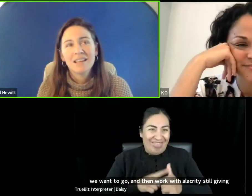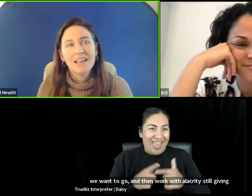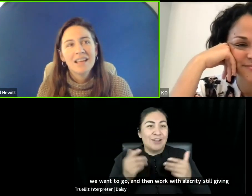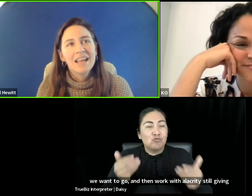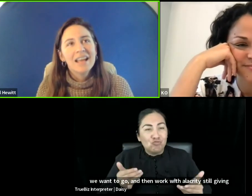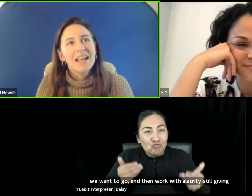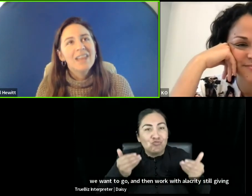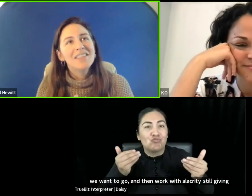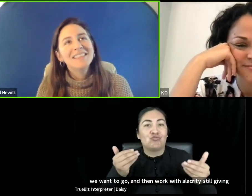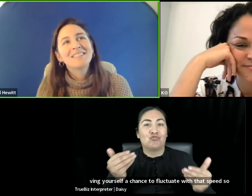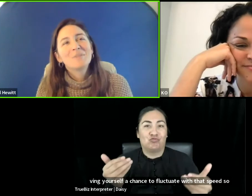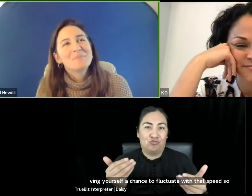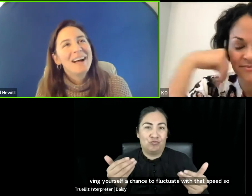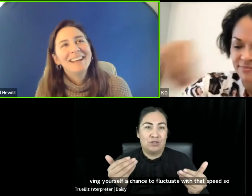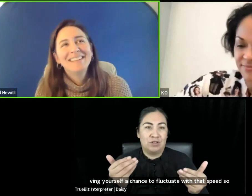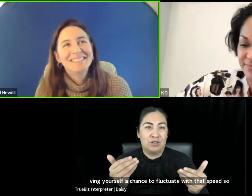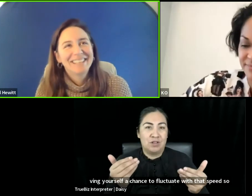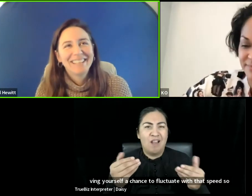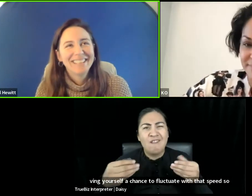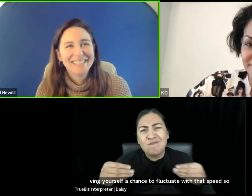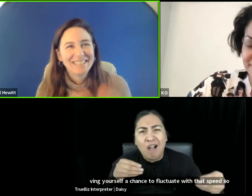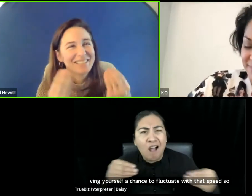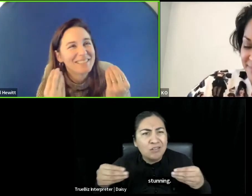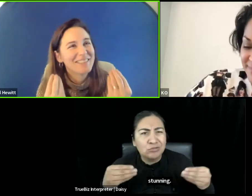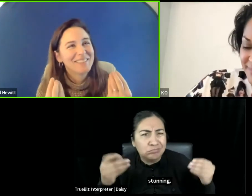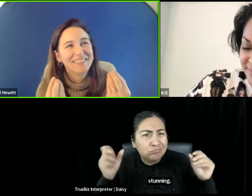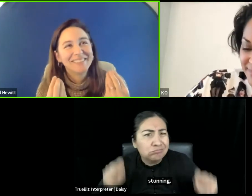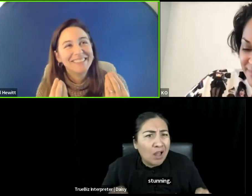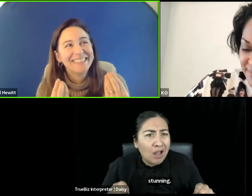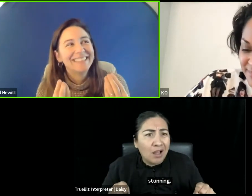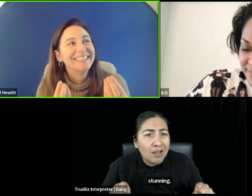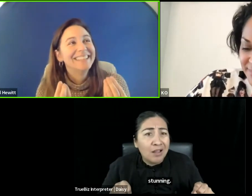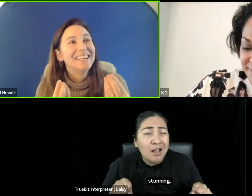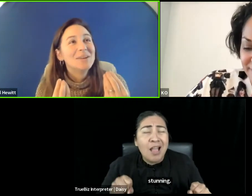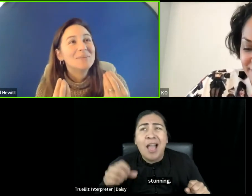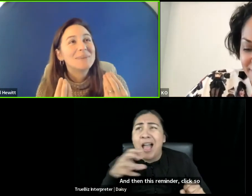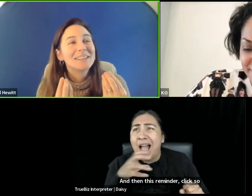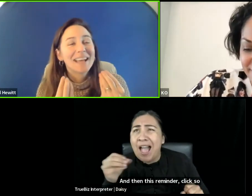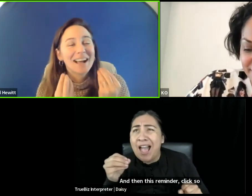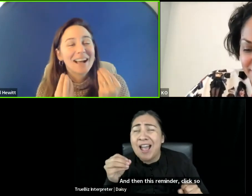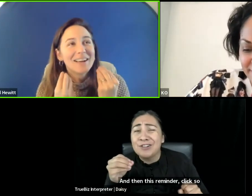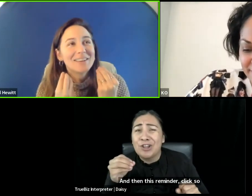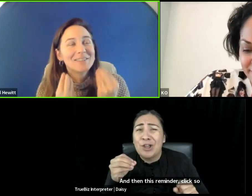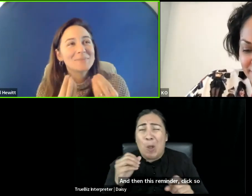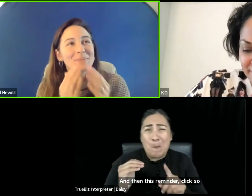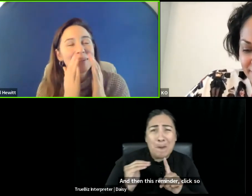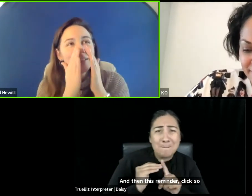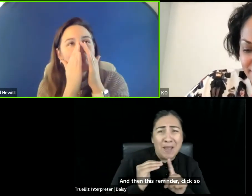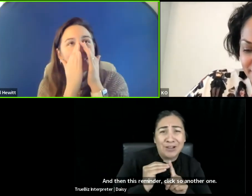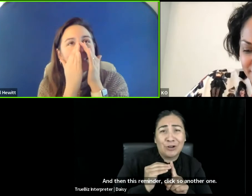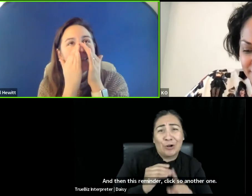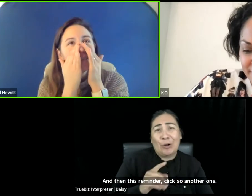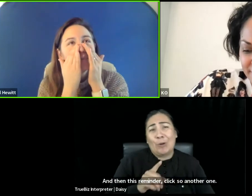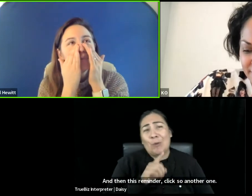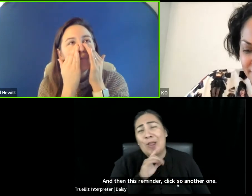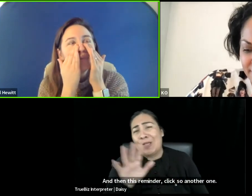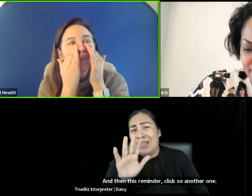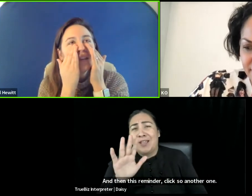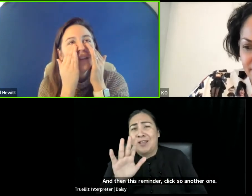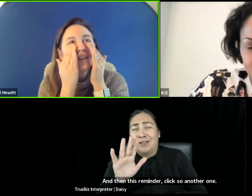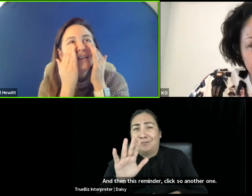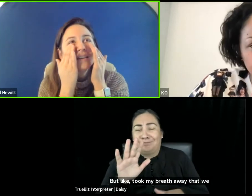stunning. And then this reminder, it's like, so one-on-one, but like it took my breath away that